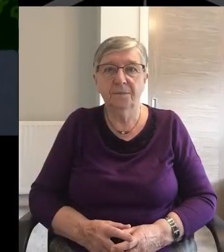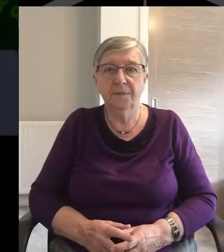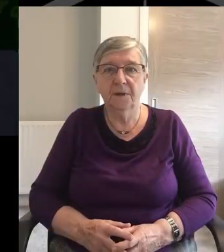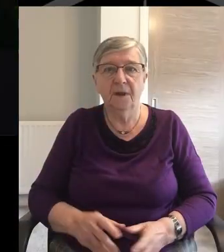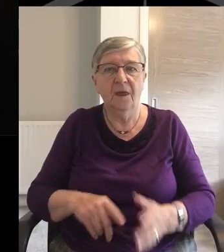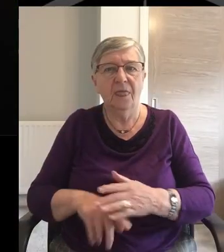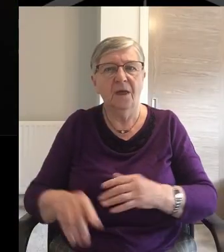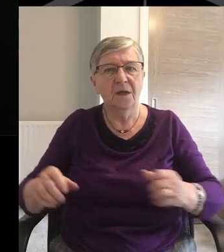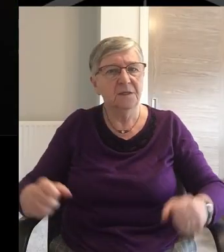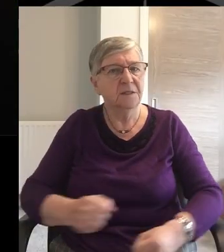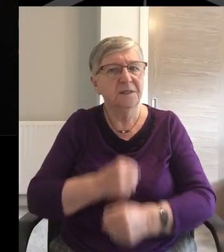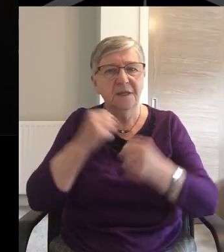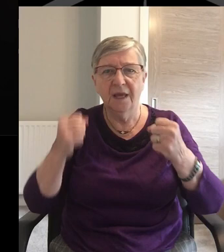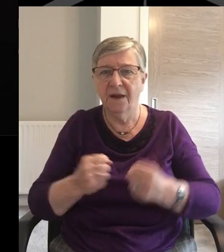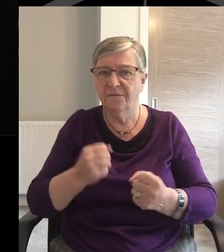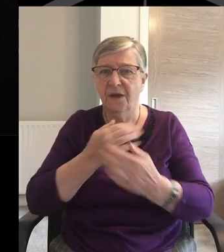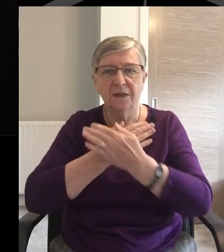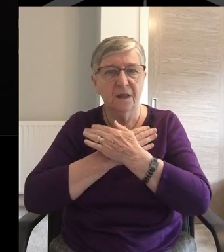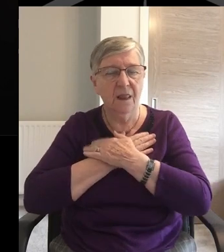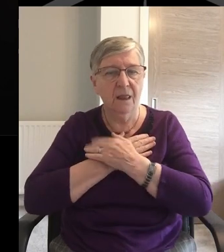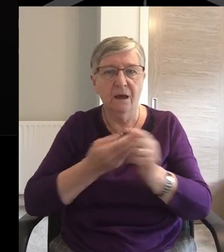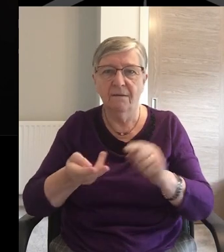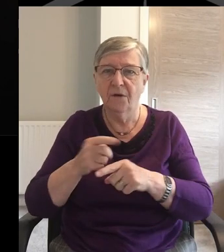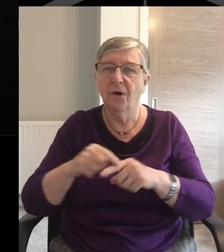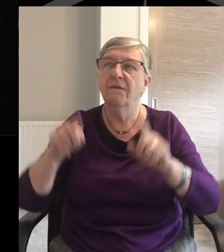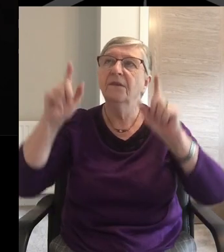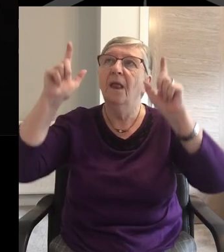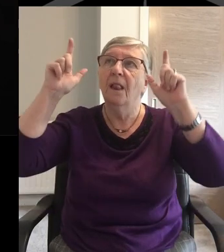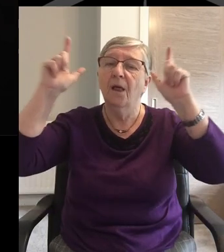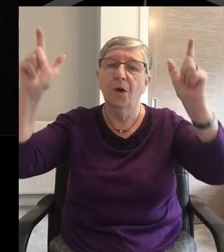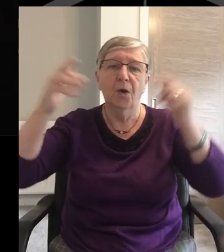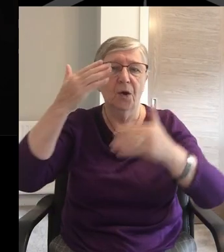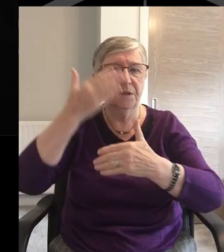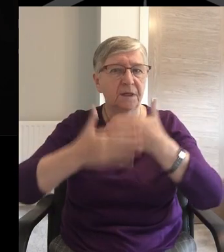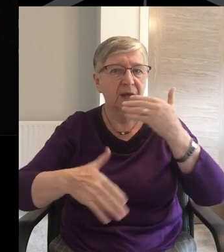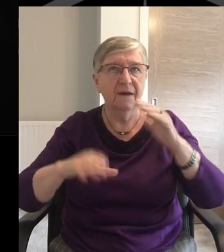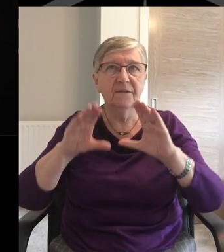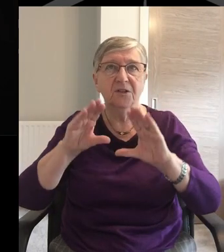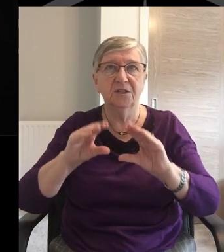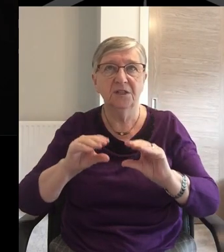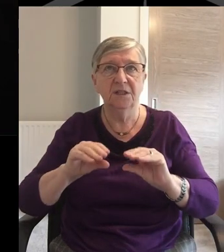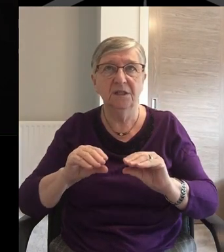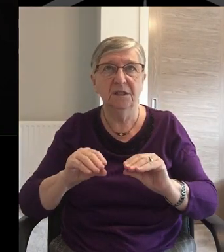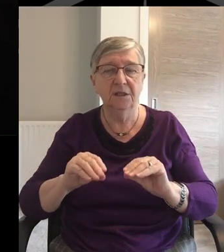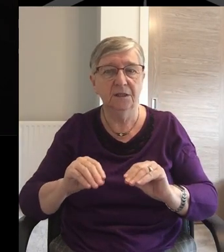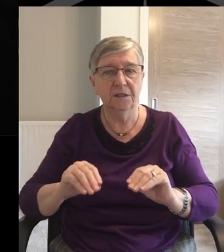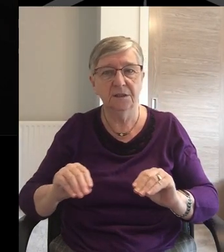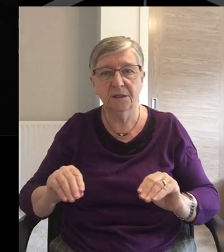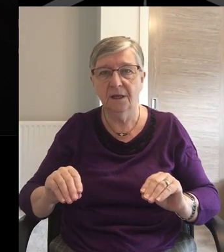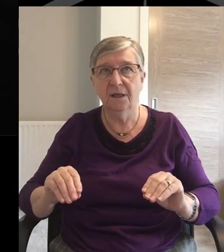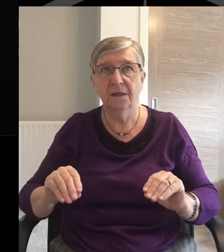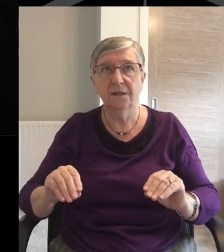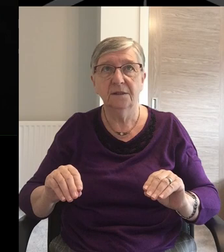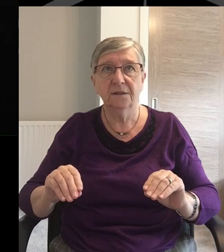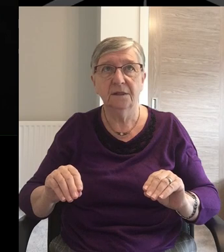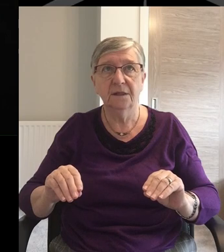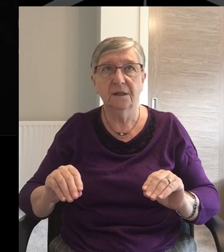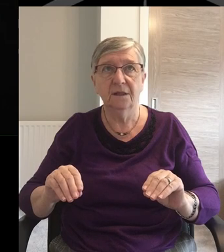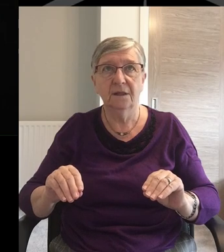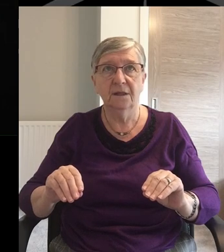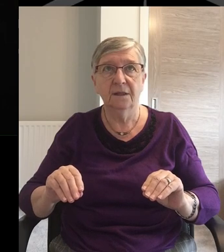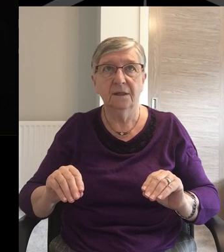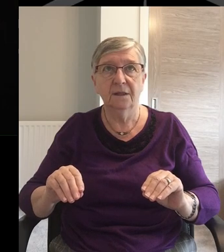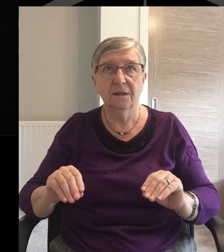His mercy's steadfast love of the Lord never ceases.